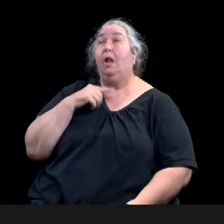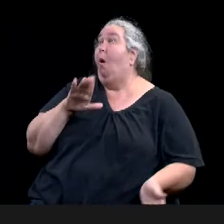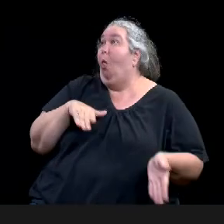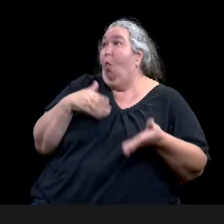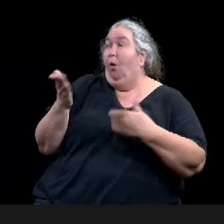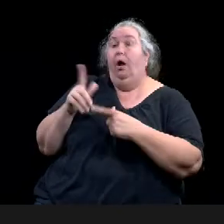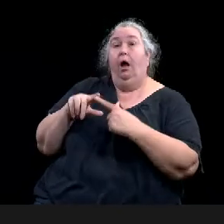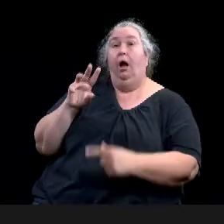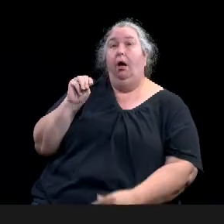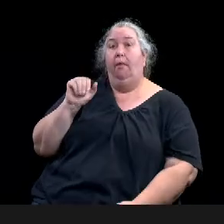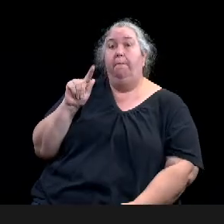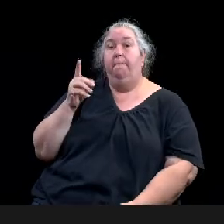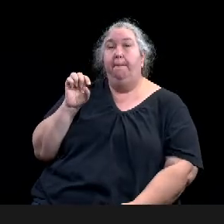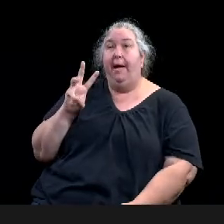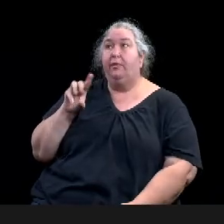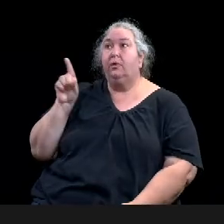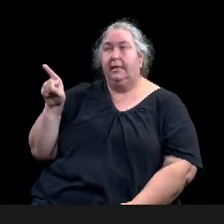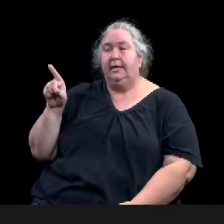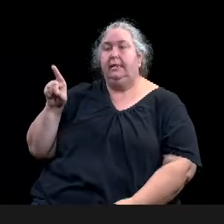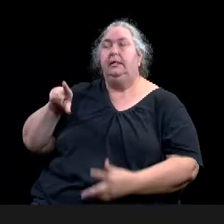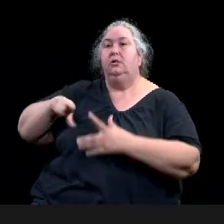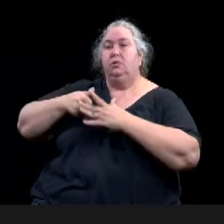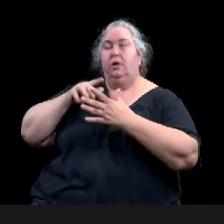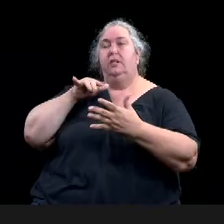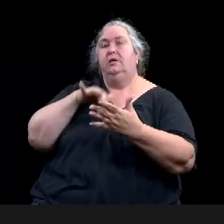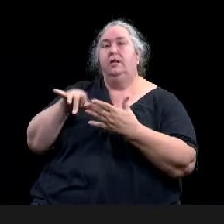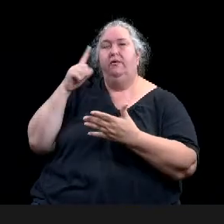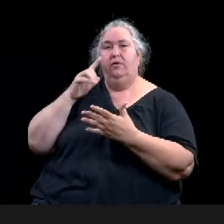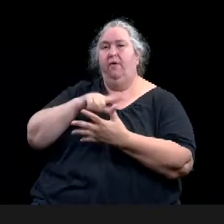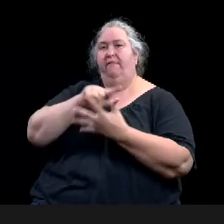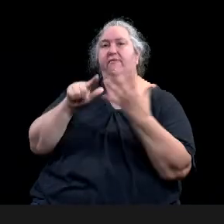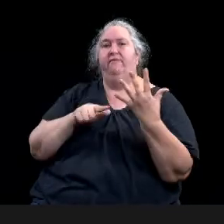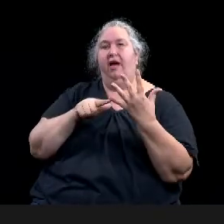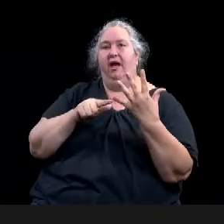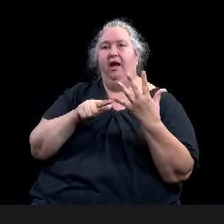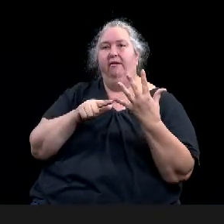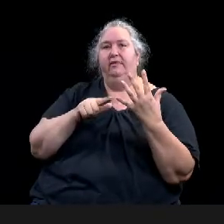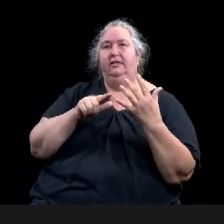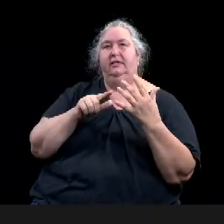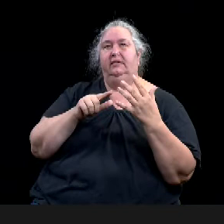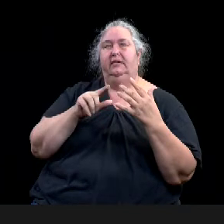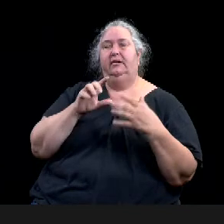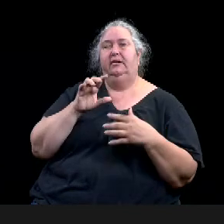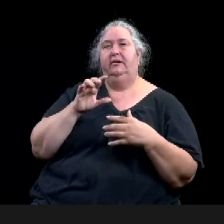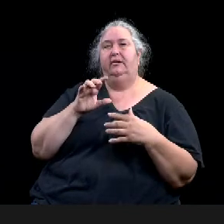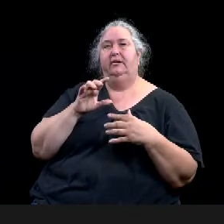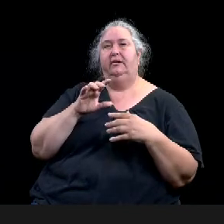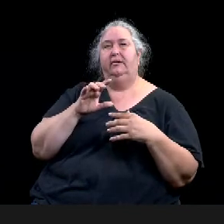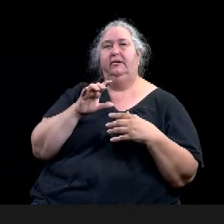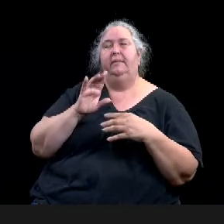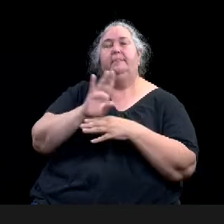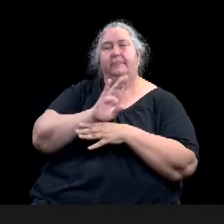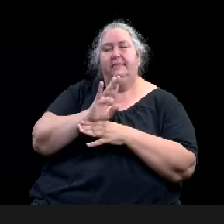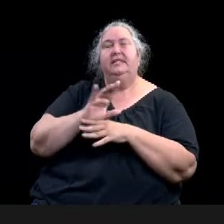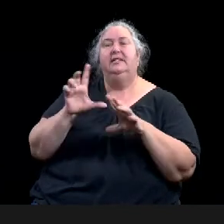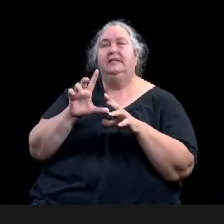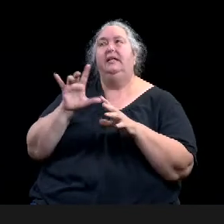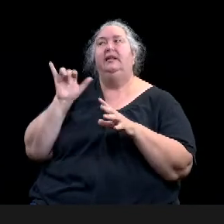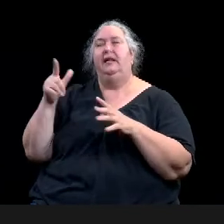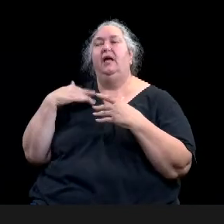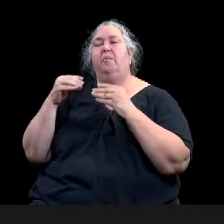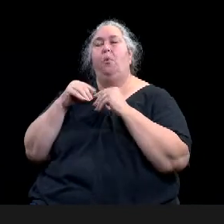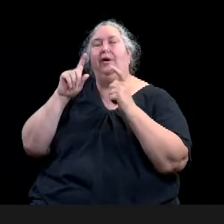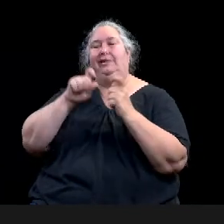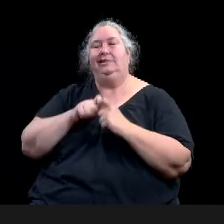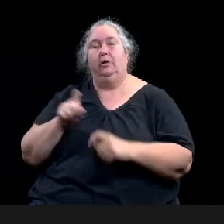on this. Matthew, if you would, please. Thanks, Byron. And, uh, thank you, mayor council and, uh, and Byron, Texas